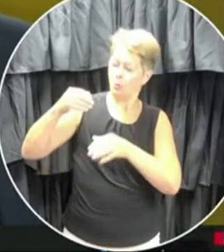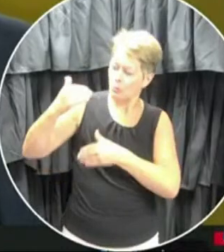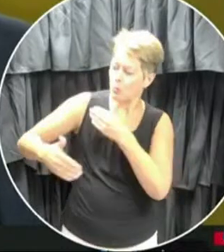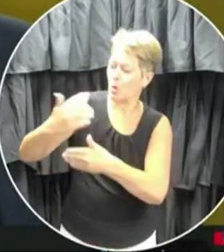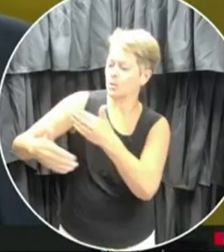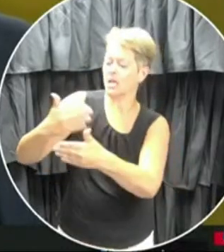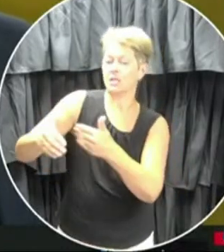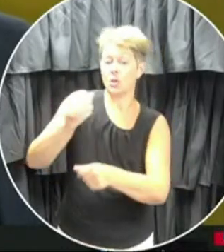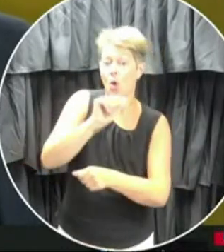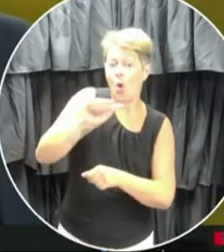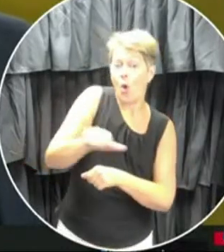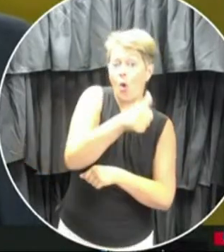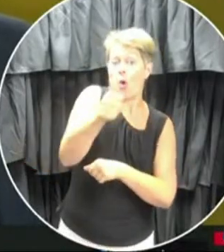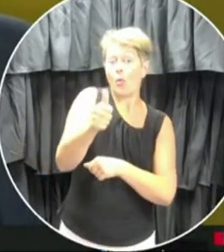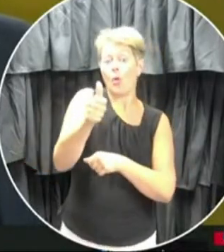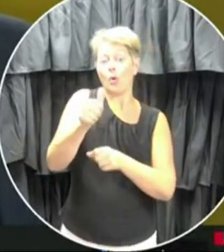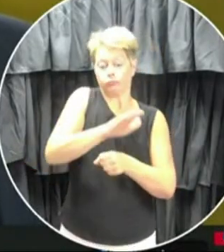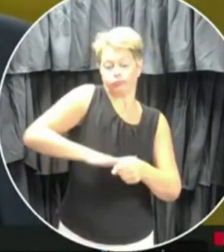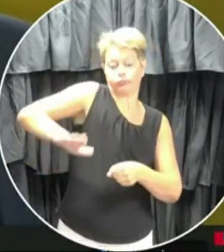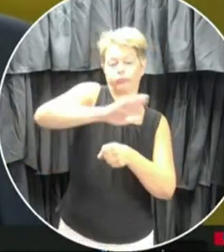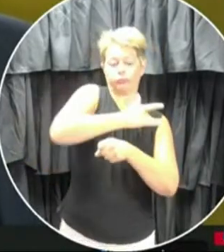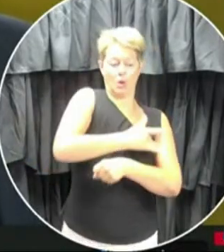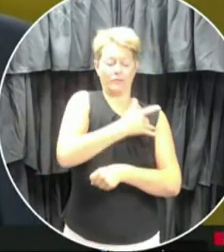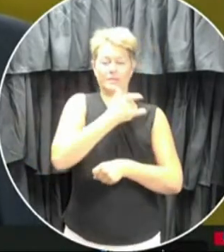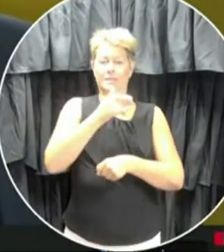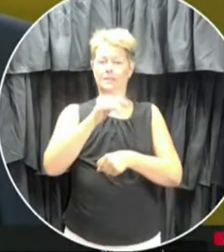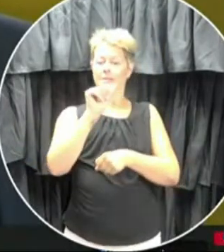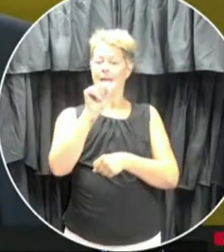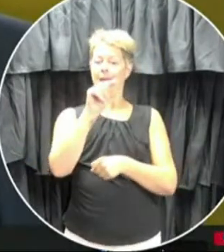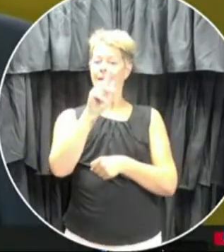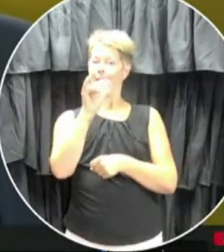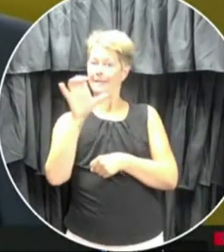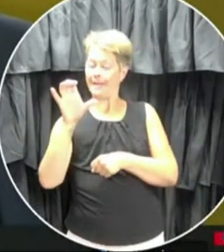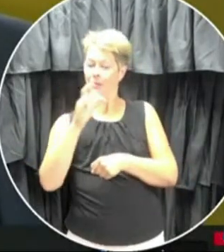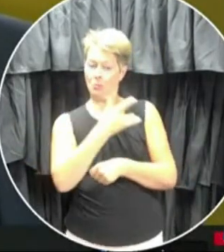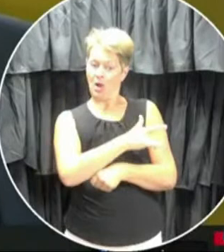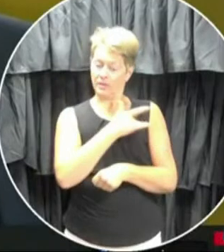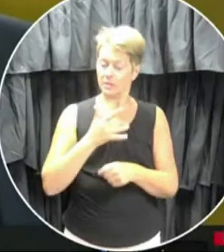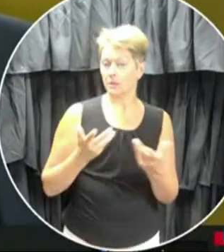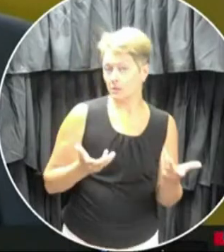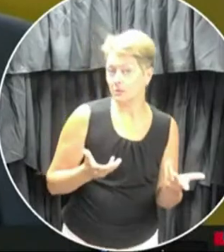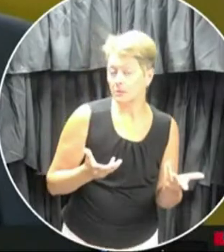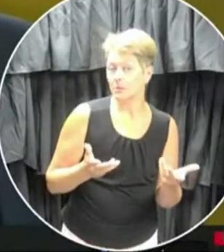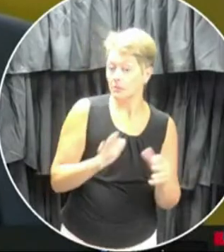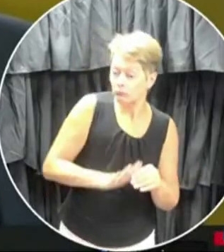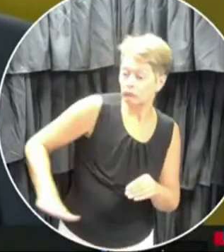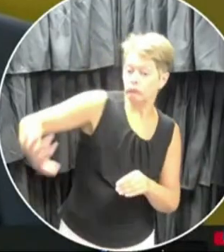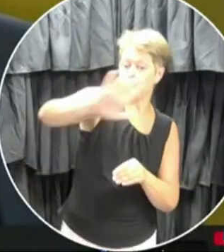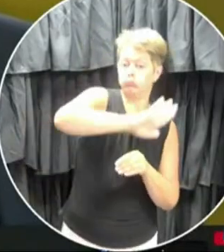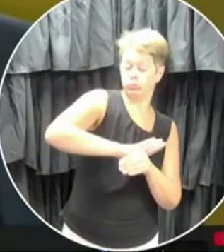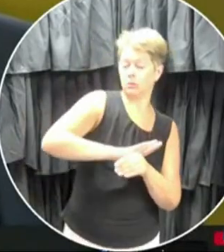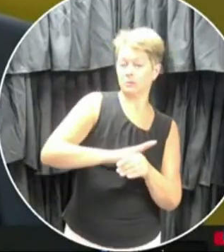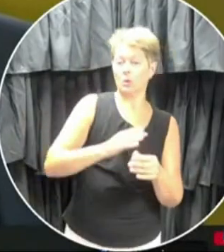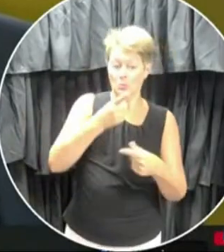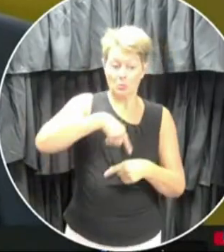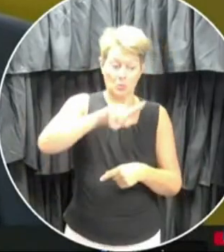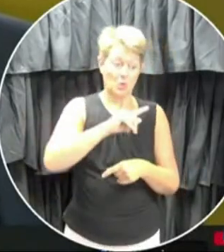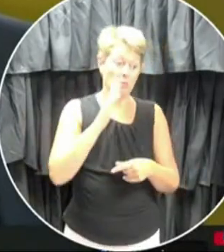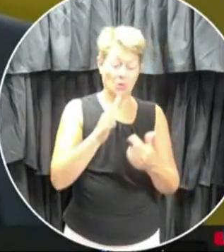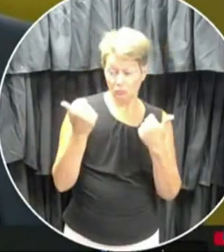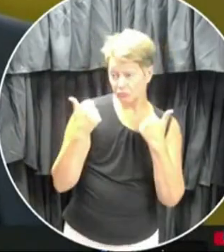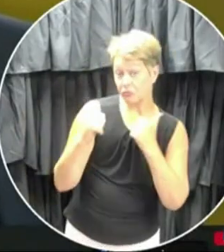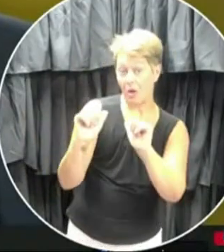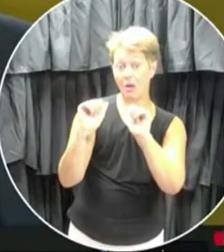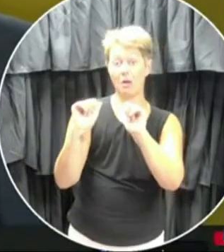Atlantic provinces. And, um, you know, we, we will do what we can to leverage that, uh, that buying power and talk to the